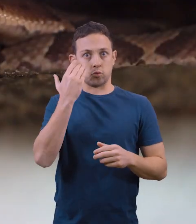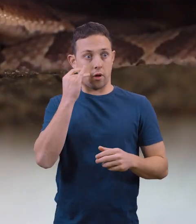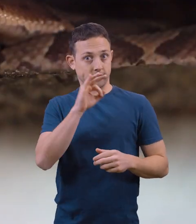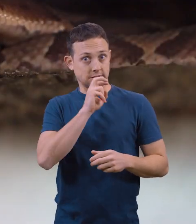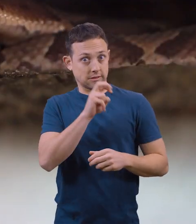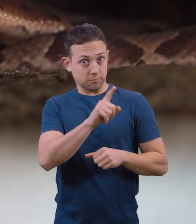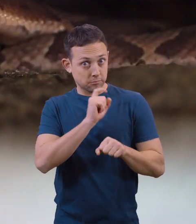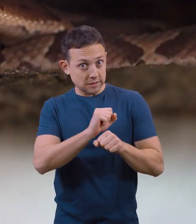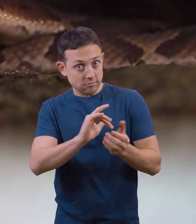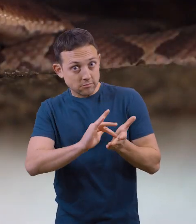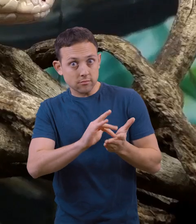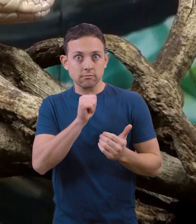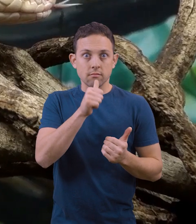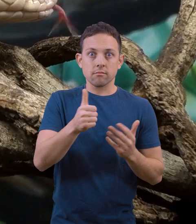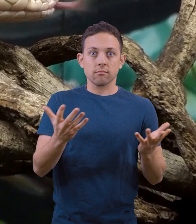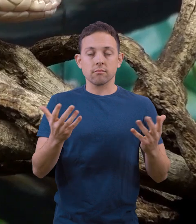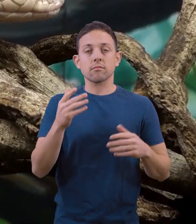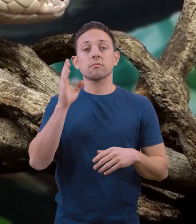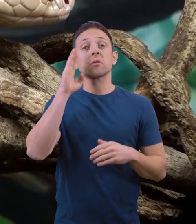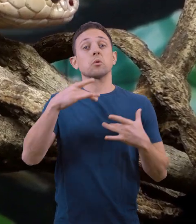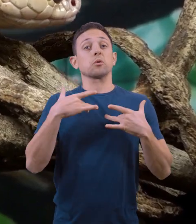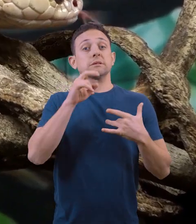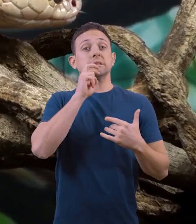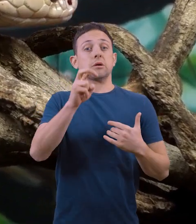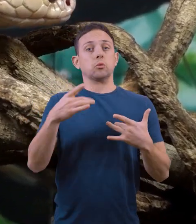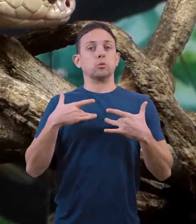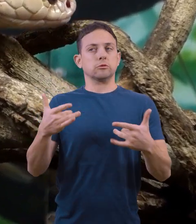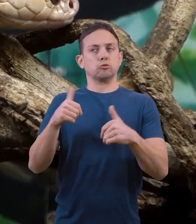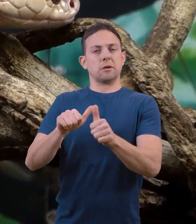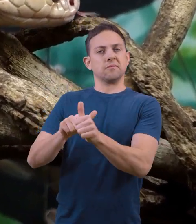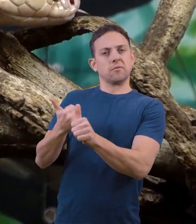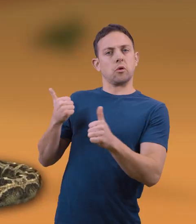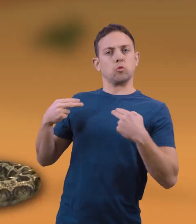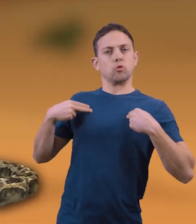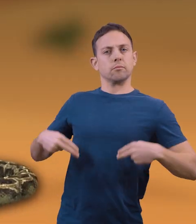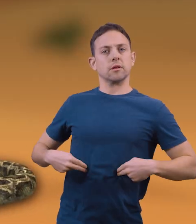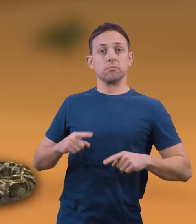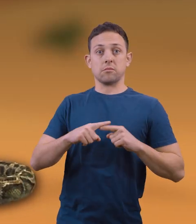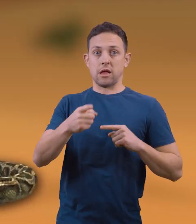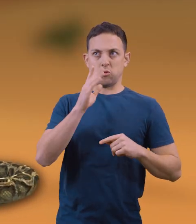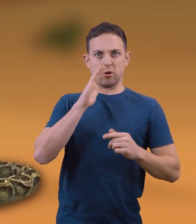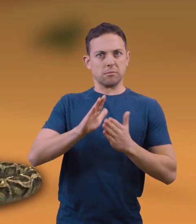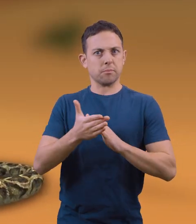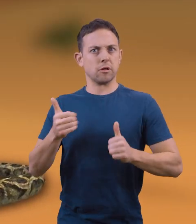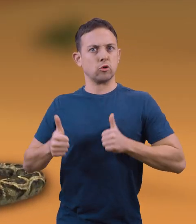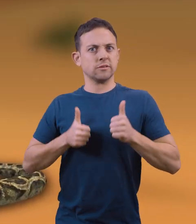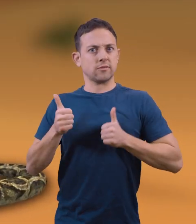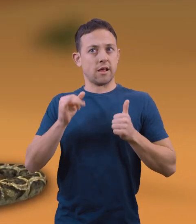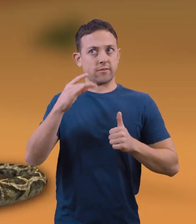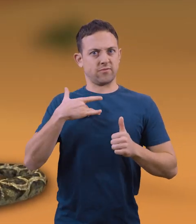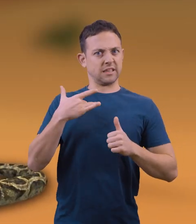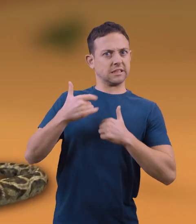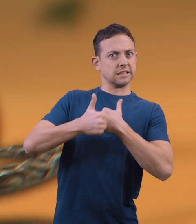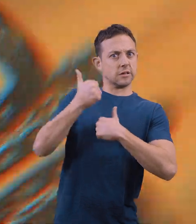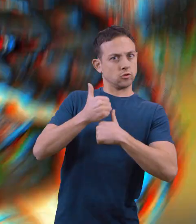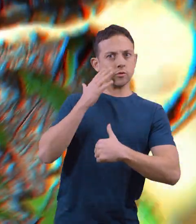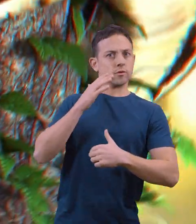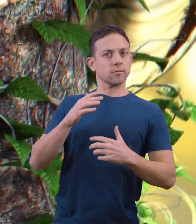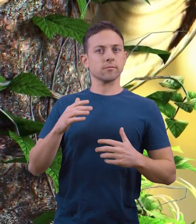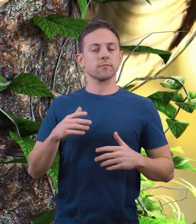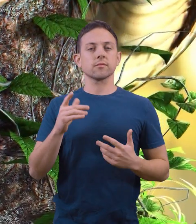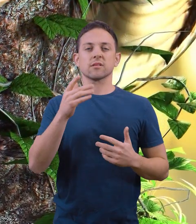know when a snake is venomous. Usually, snakes try to avoid humans and only become aggressive if they sense they are in danger.